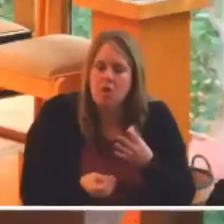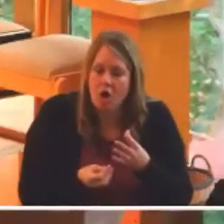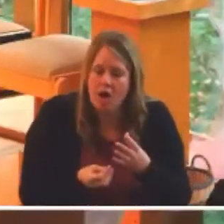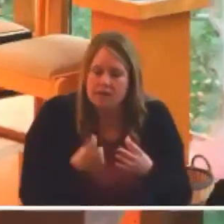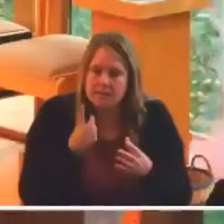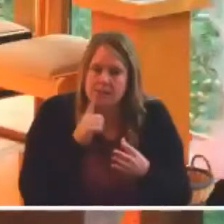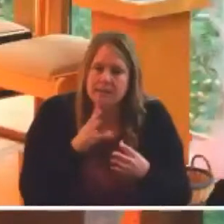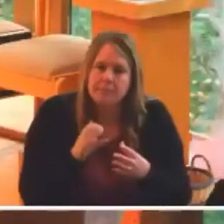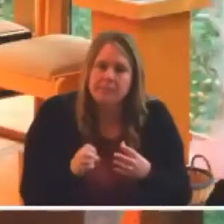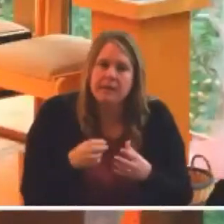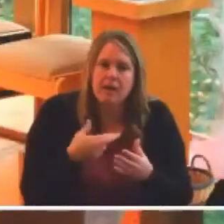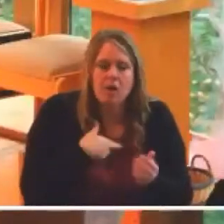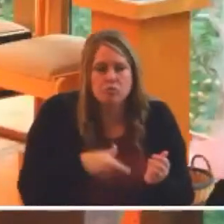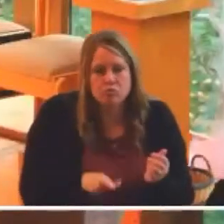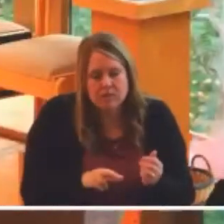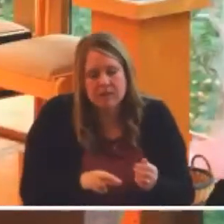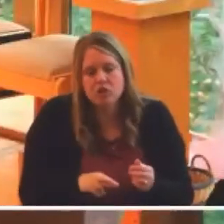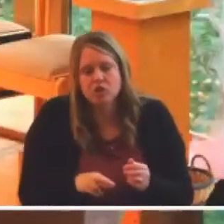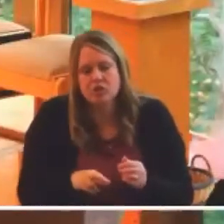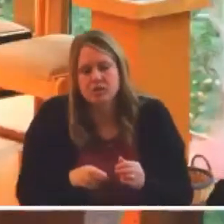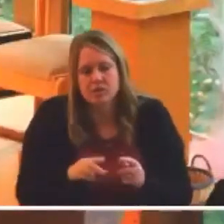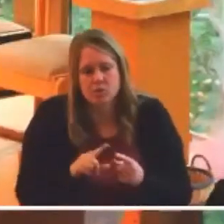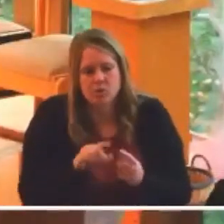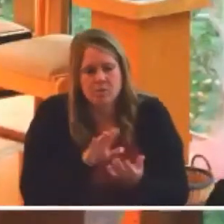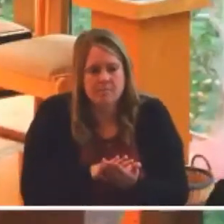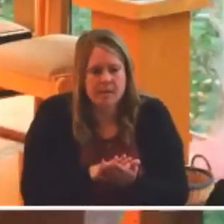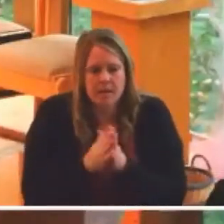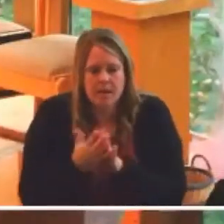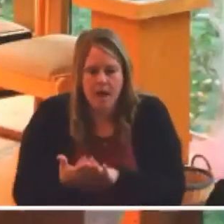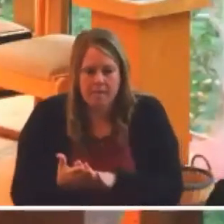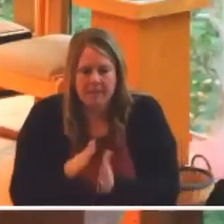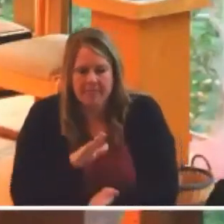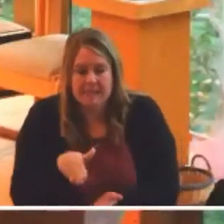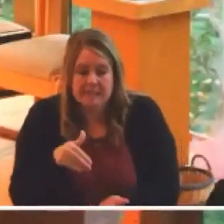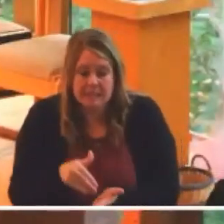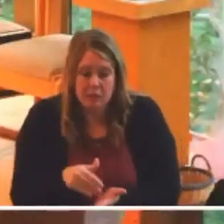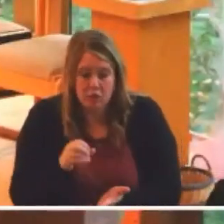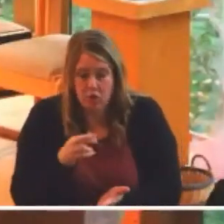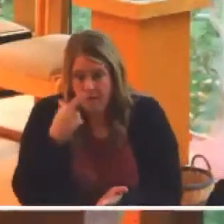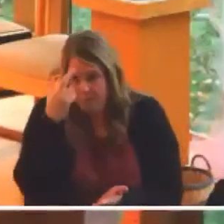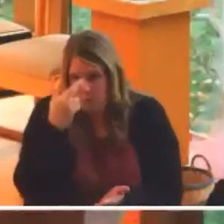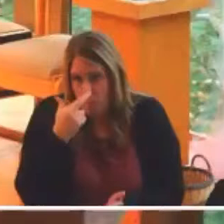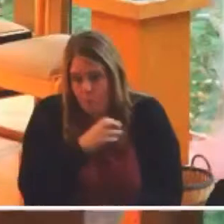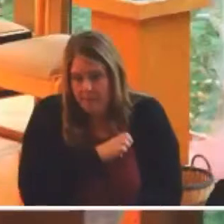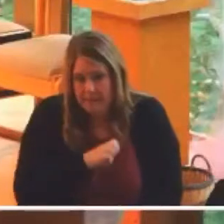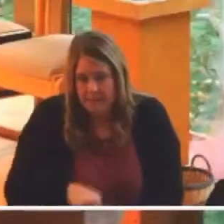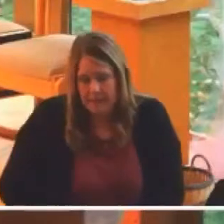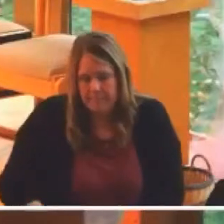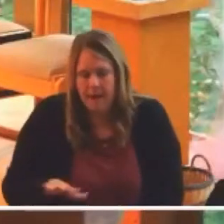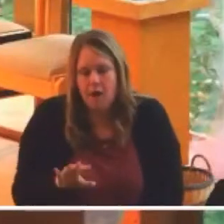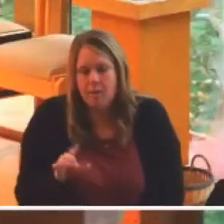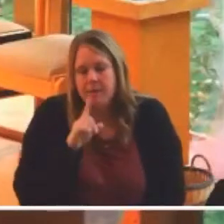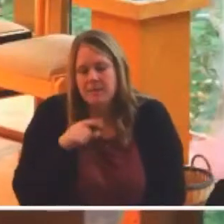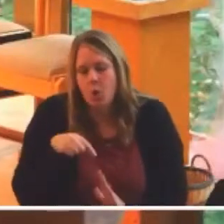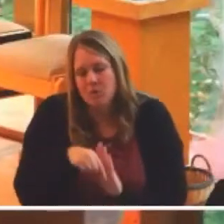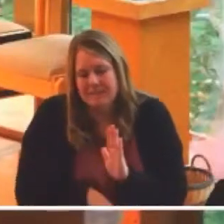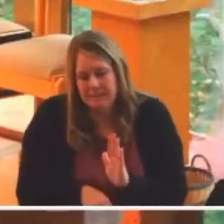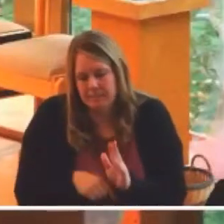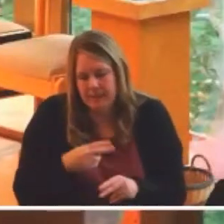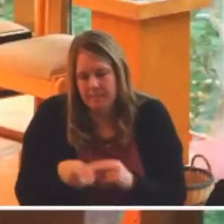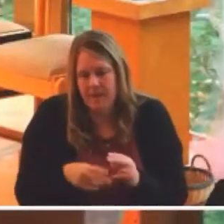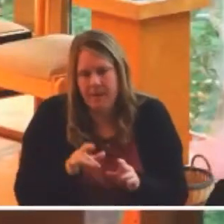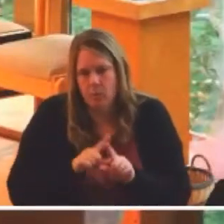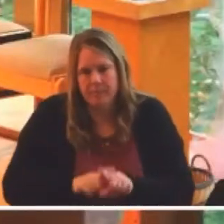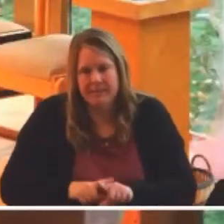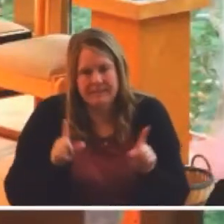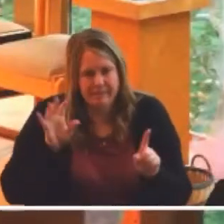religion of outcasts and folks on the margin to becoming the center of the Roman Empire. But to go deeply into that would be a different sermon